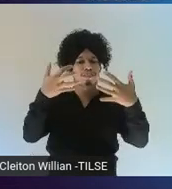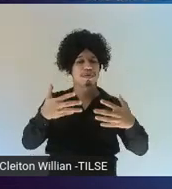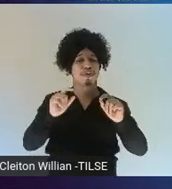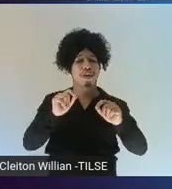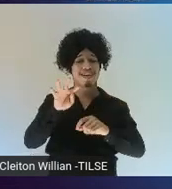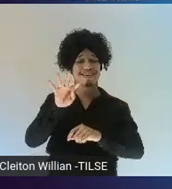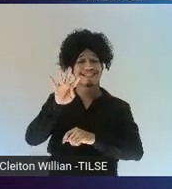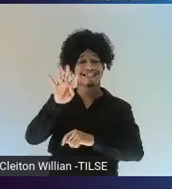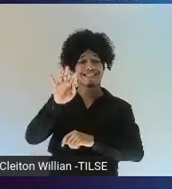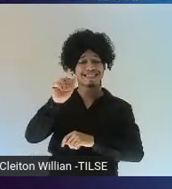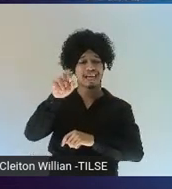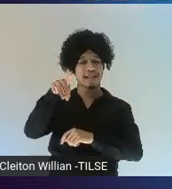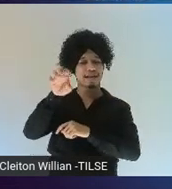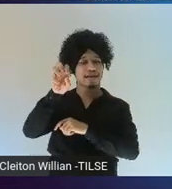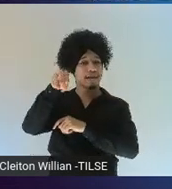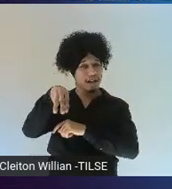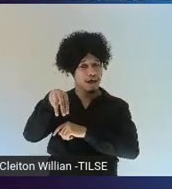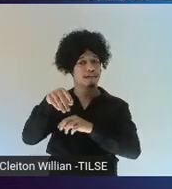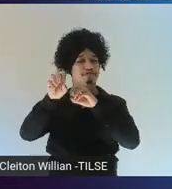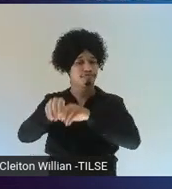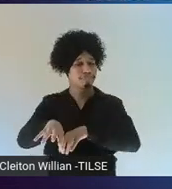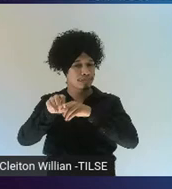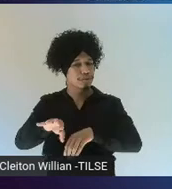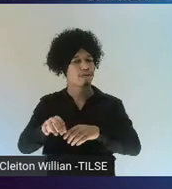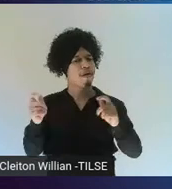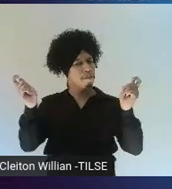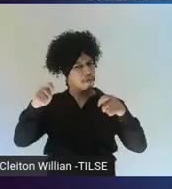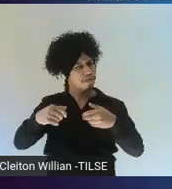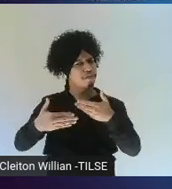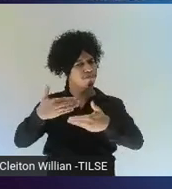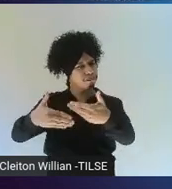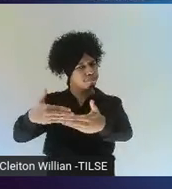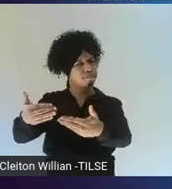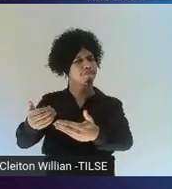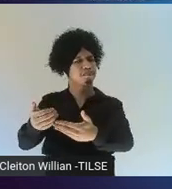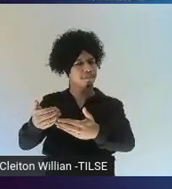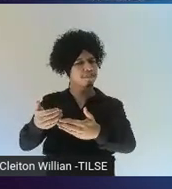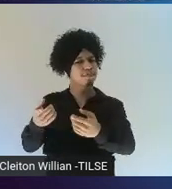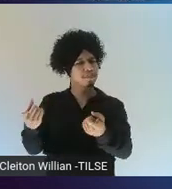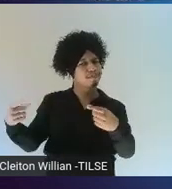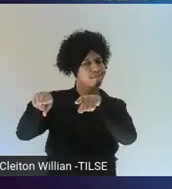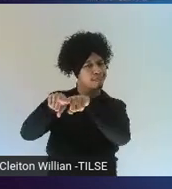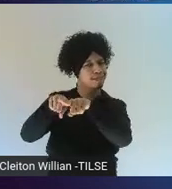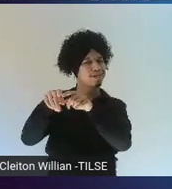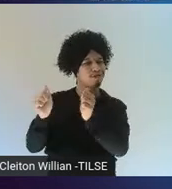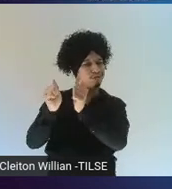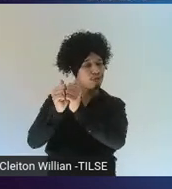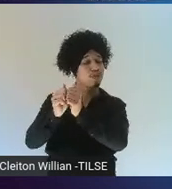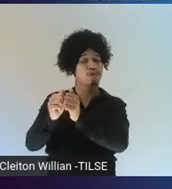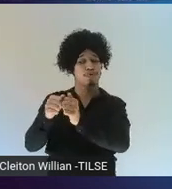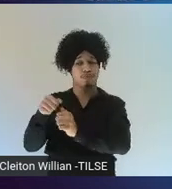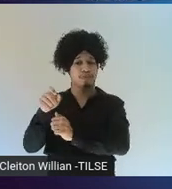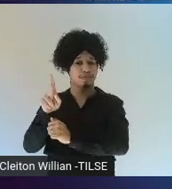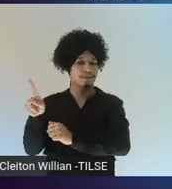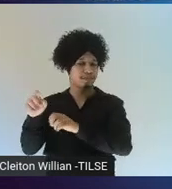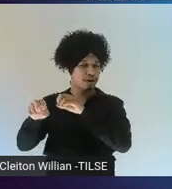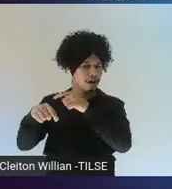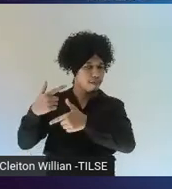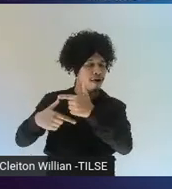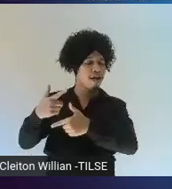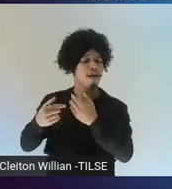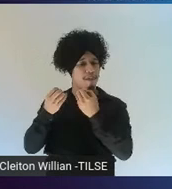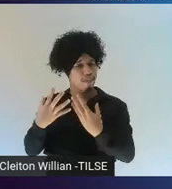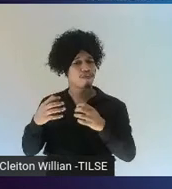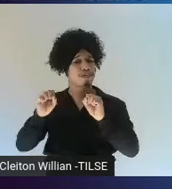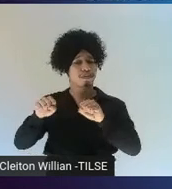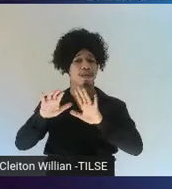a possible way forward, but it has its own challenges. So, the first one is that these two